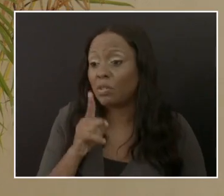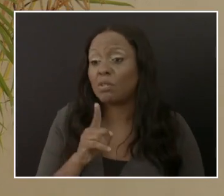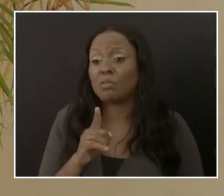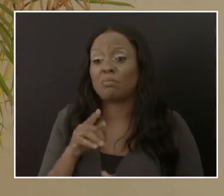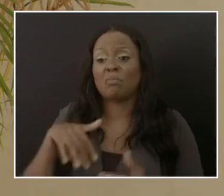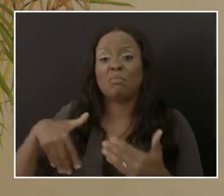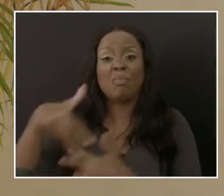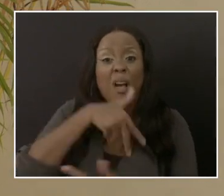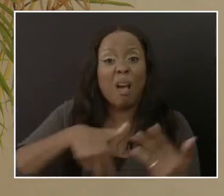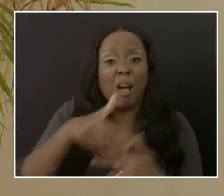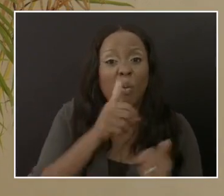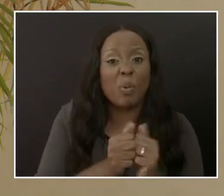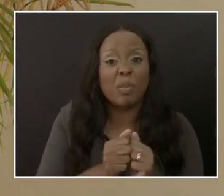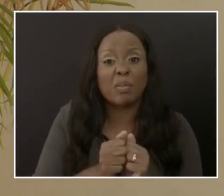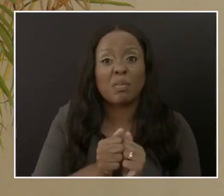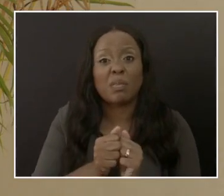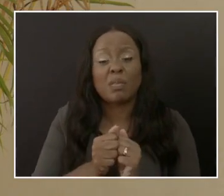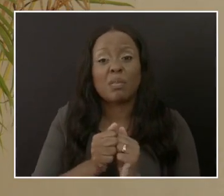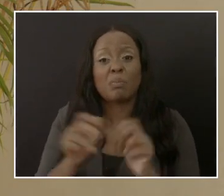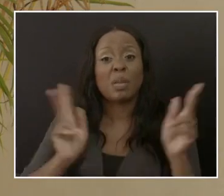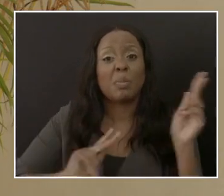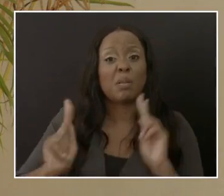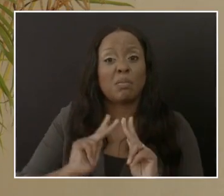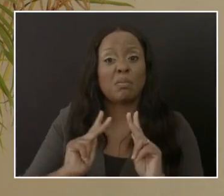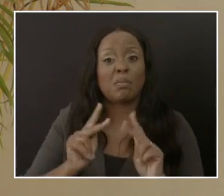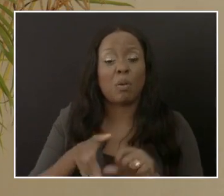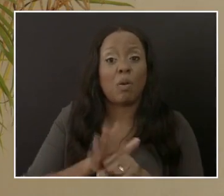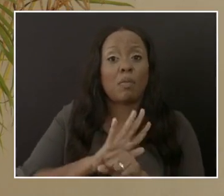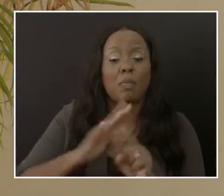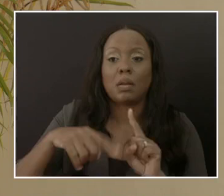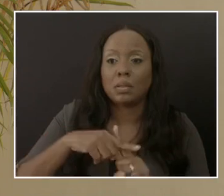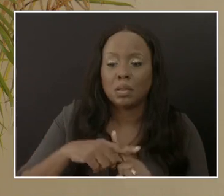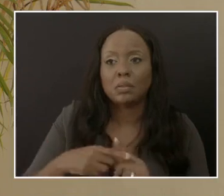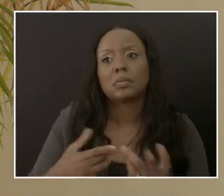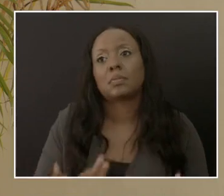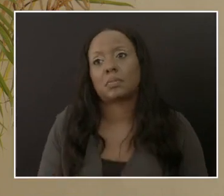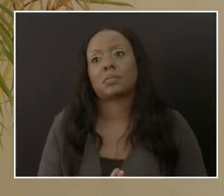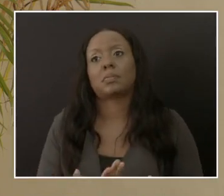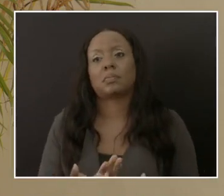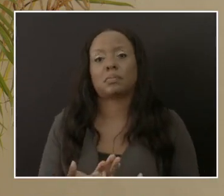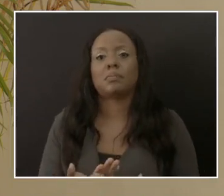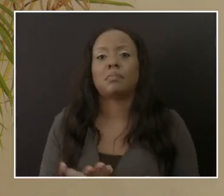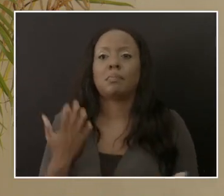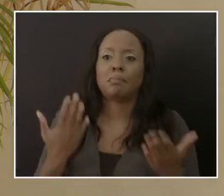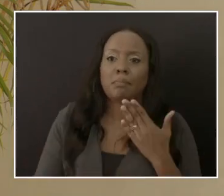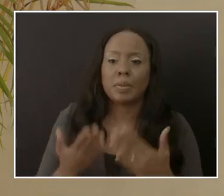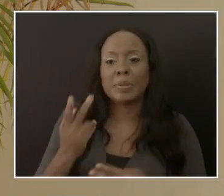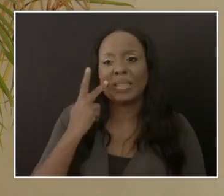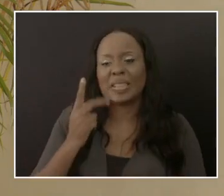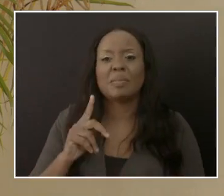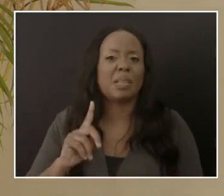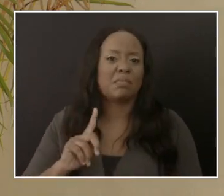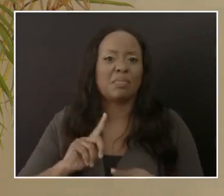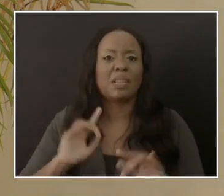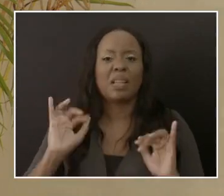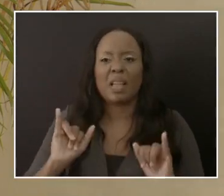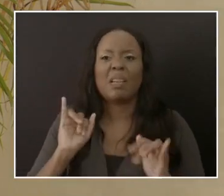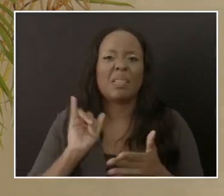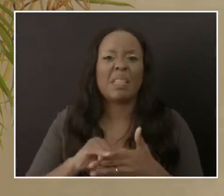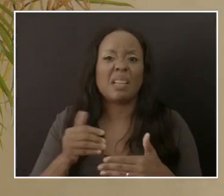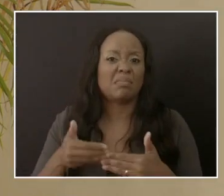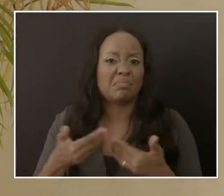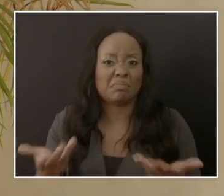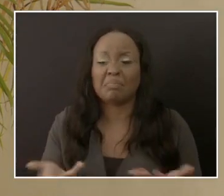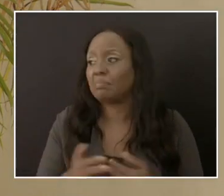tested. And in that way, we have a better picture of what is actually happening in the country. So that is where we are at this point. Explain